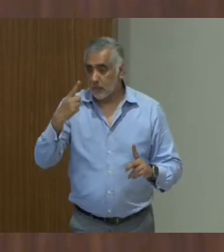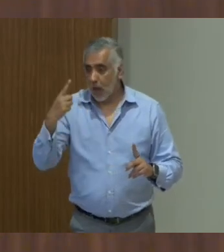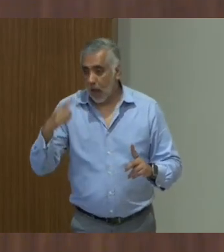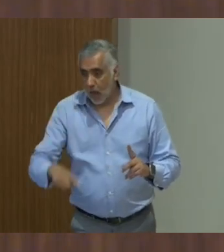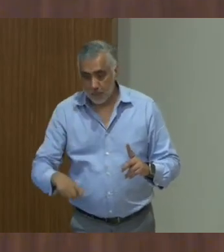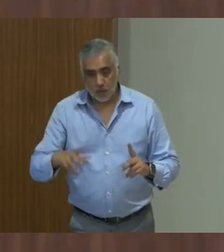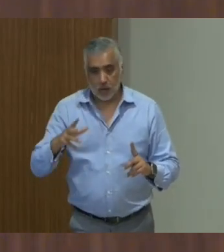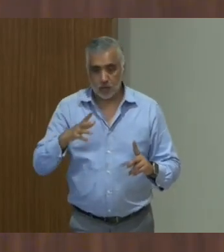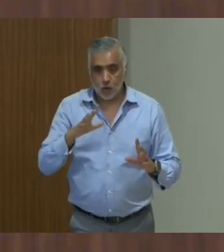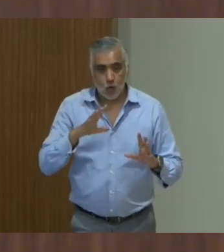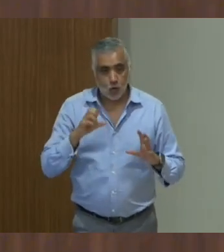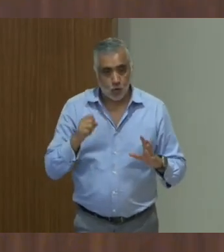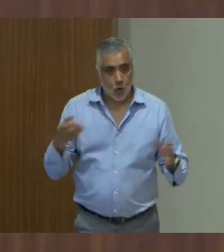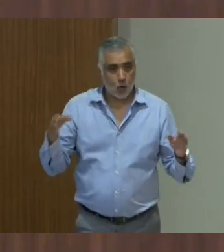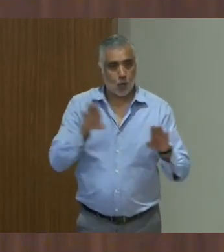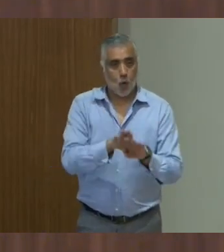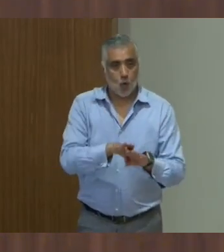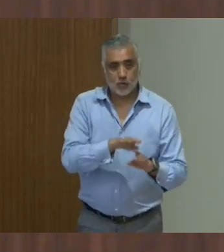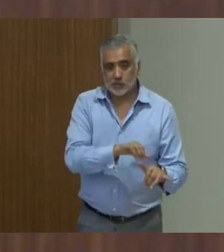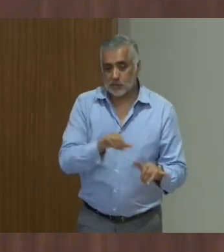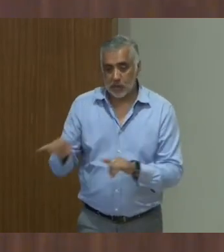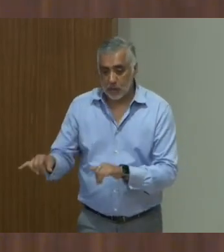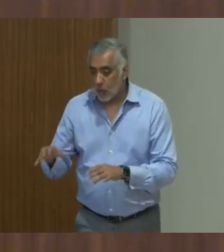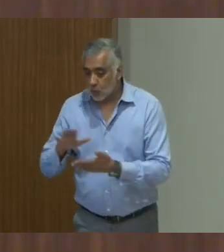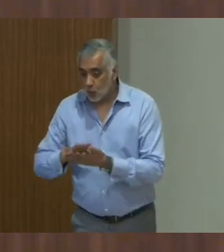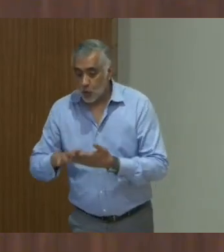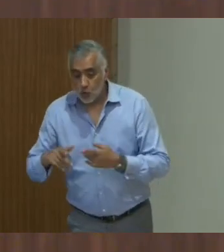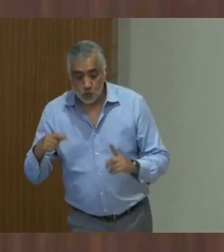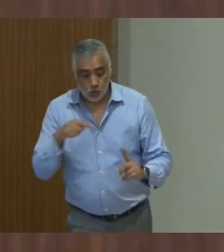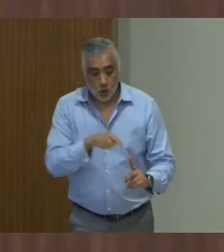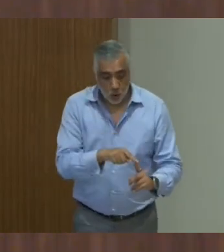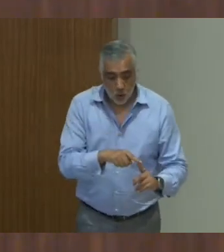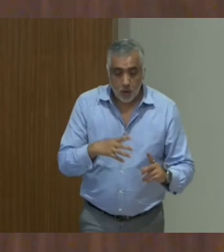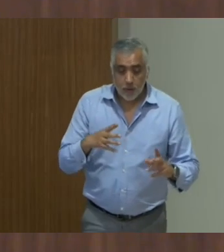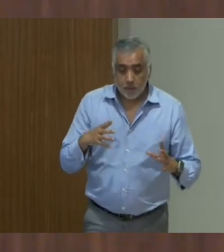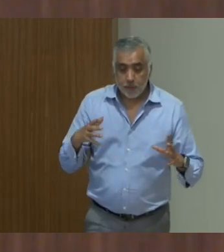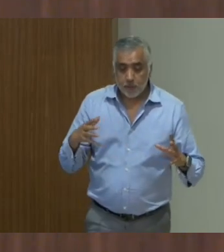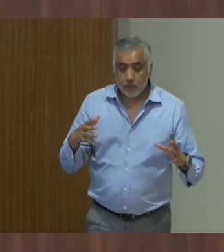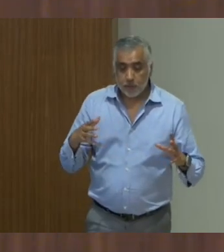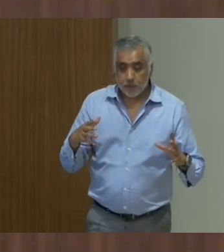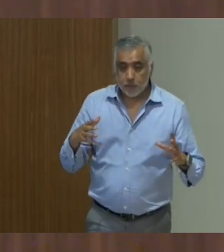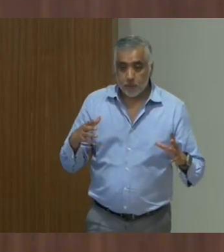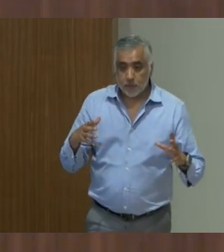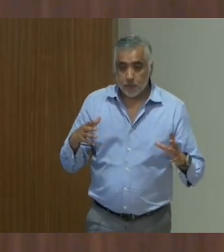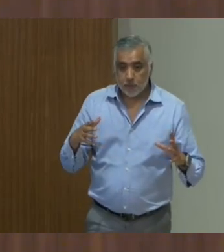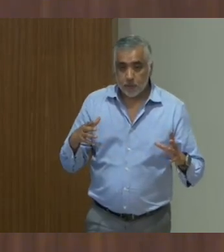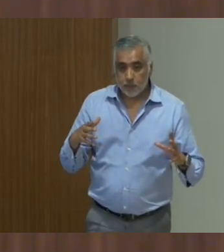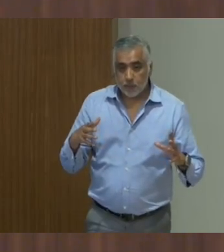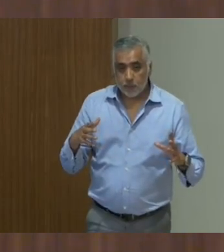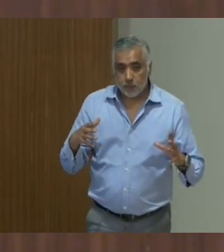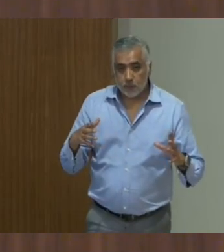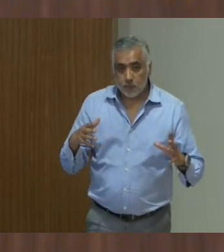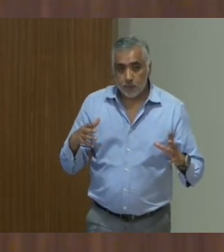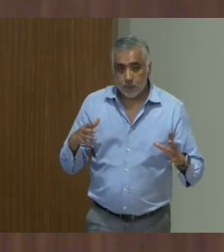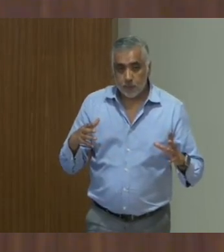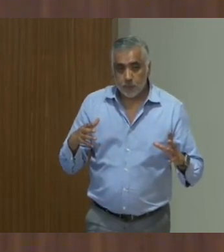operations. So, they feared that they would be closed down. So, the thrust was on maintaining as, uh, uh, my